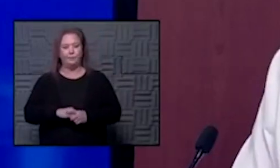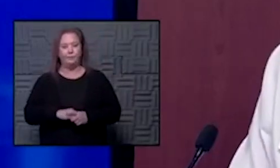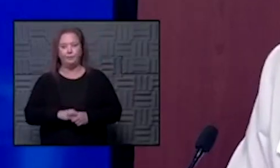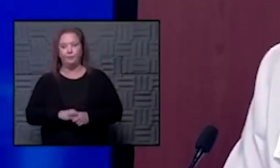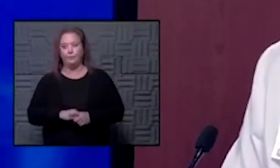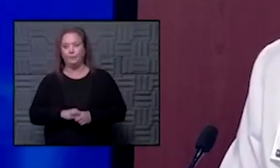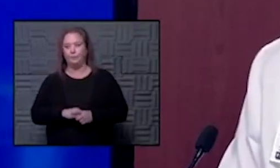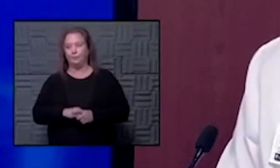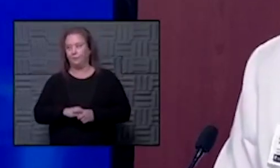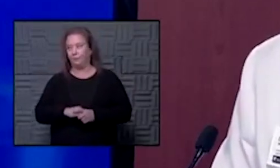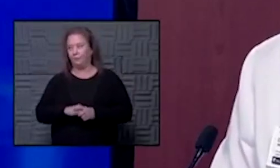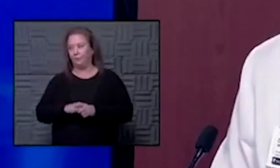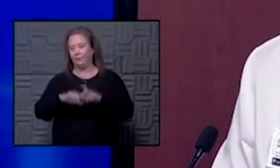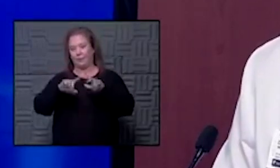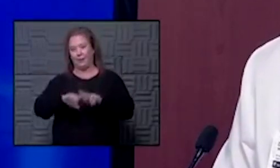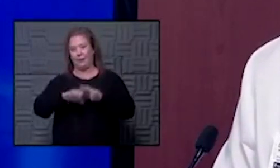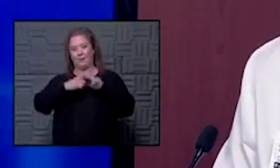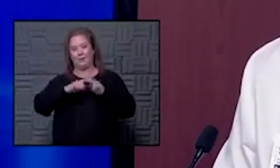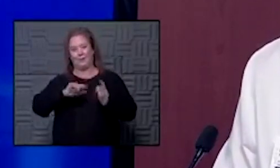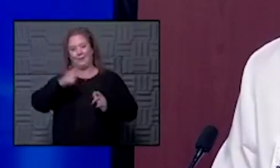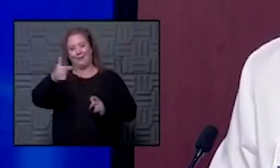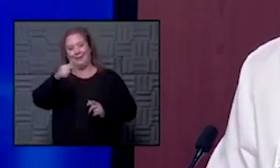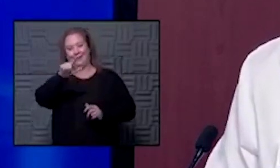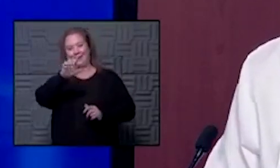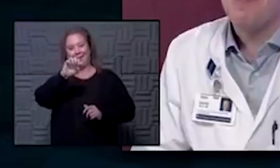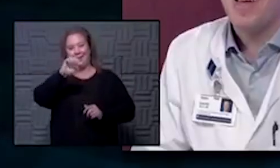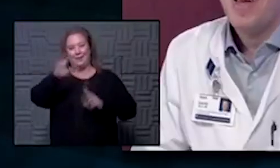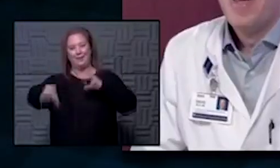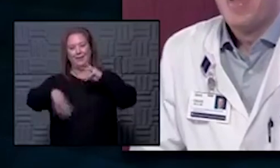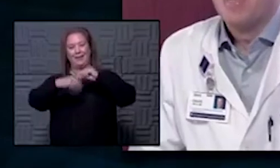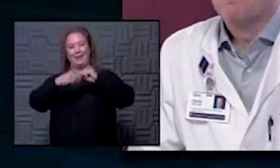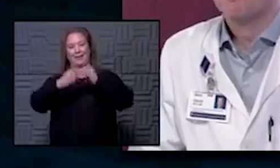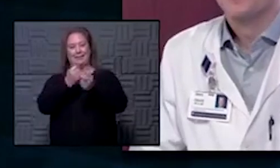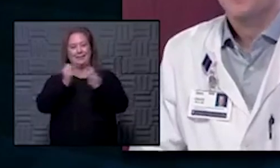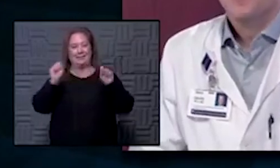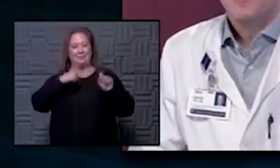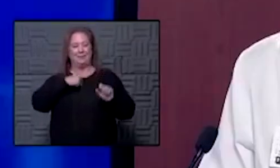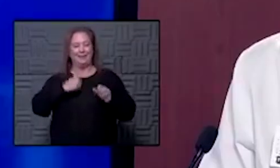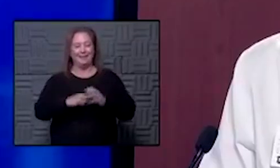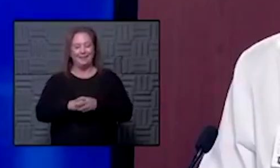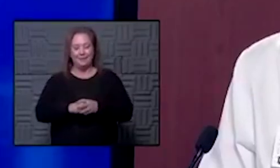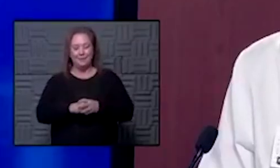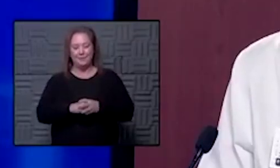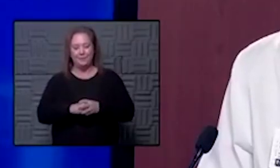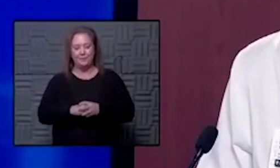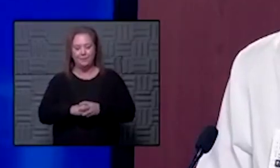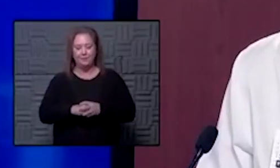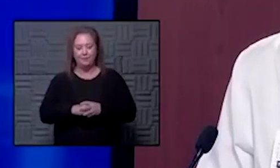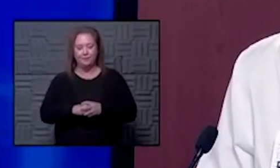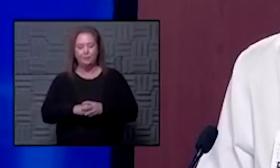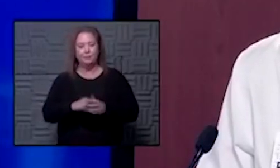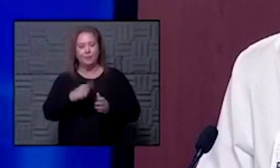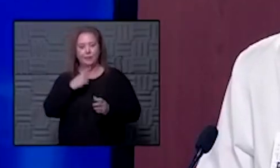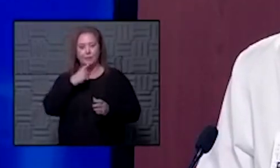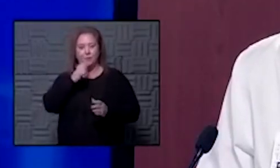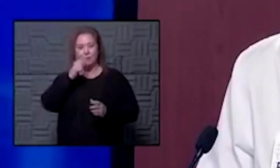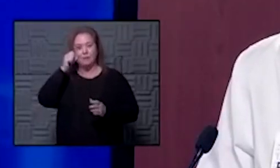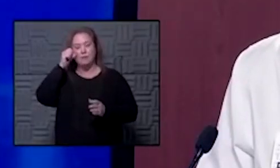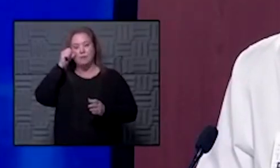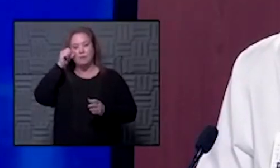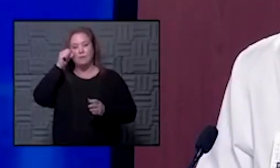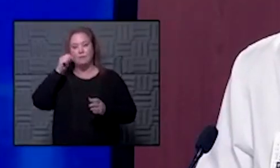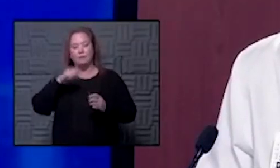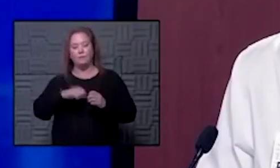well i'll i'll start and then lee you can maybe save me um i think as we said yesterday right